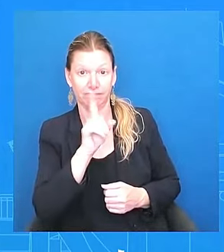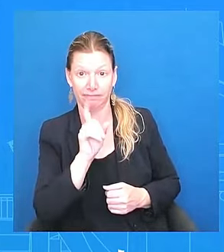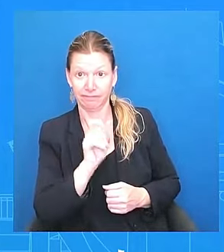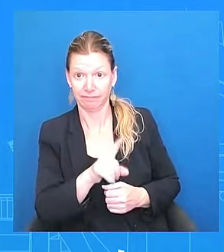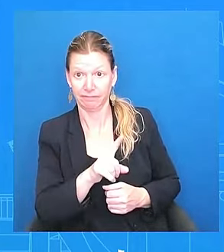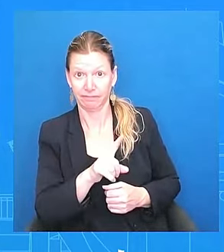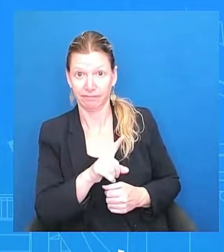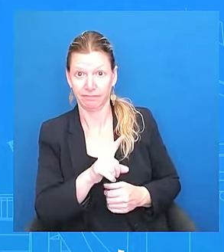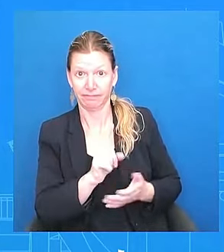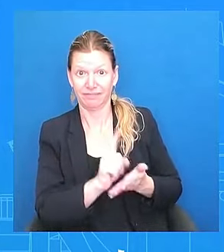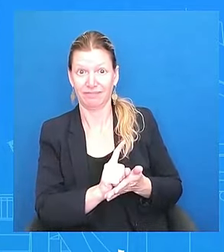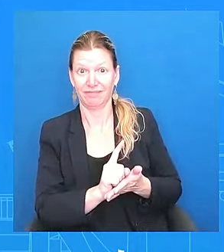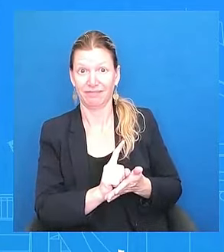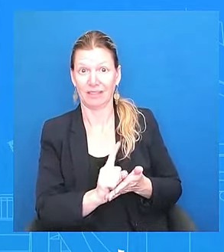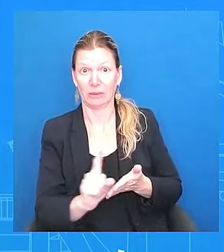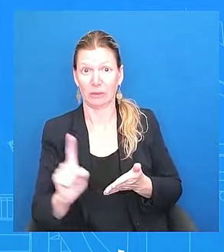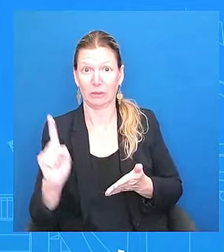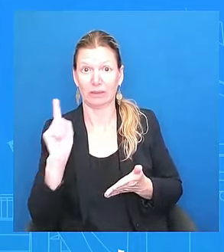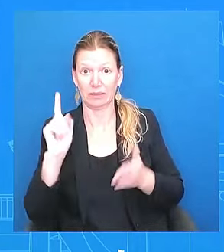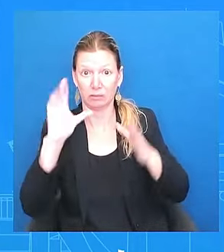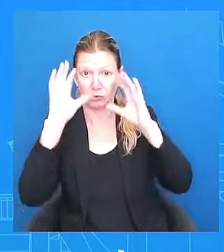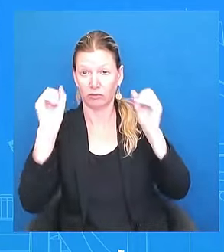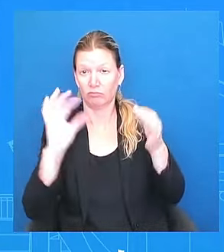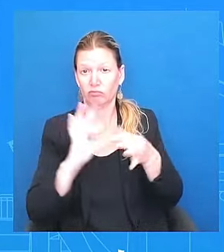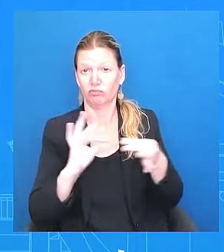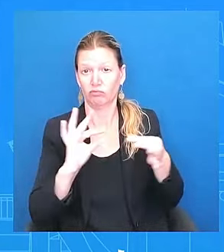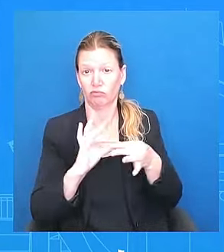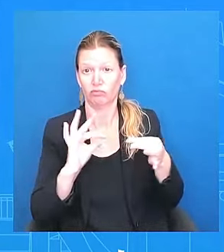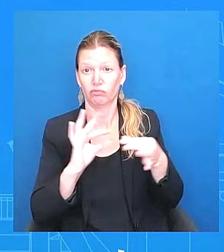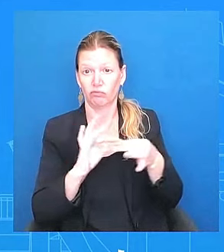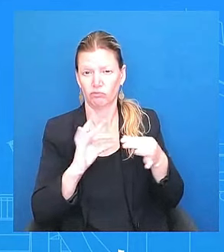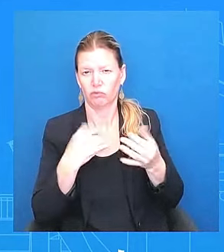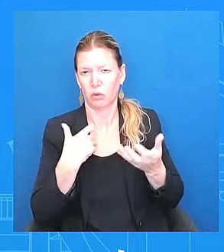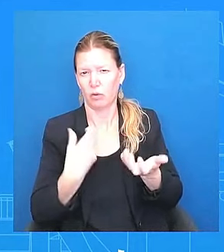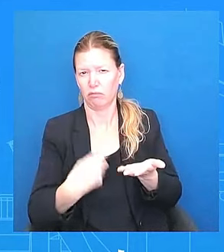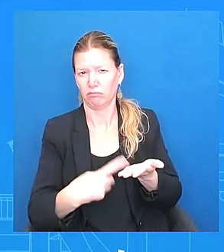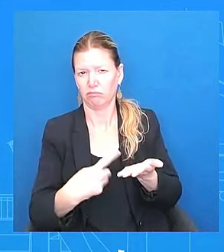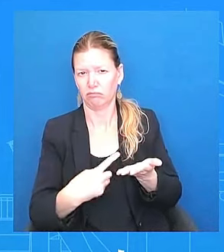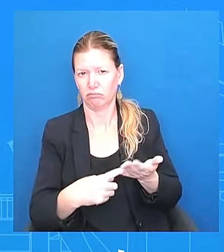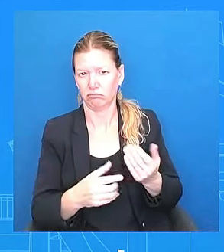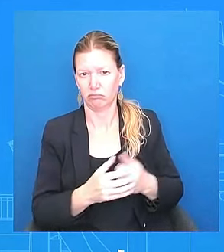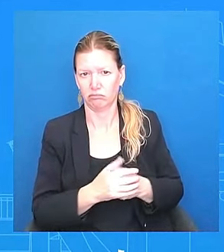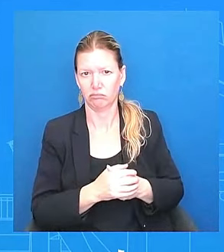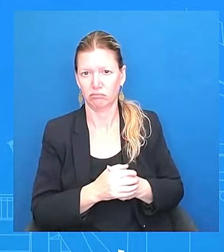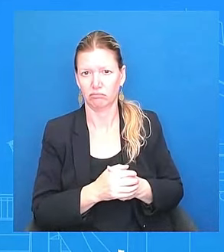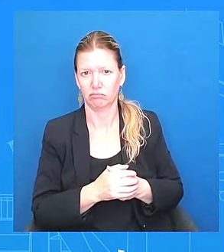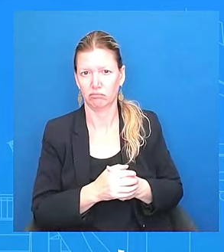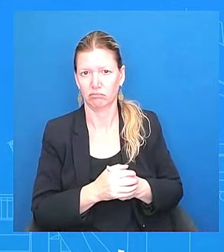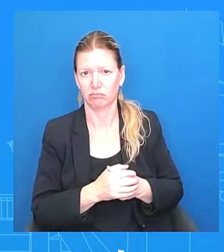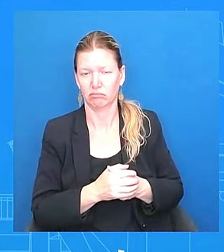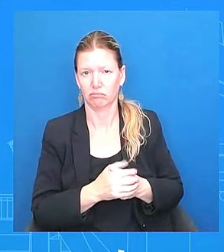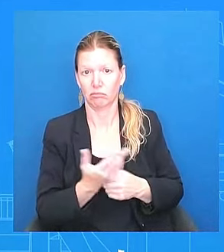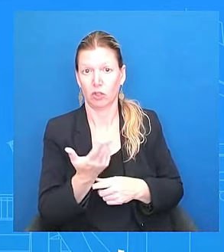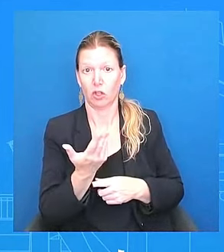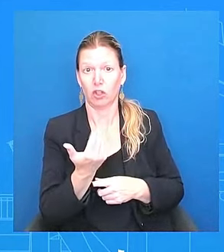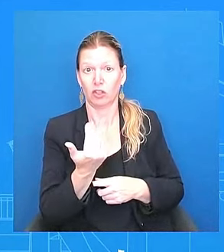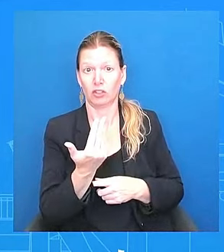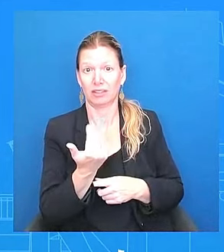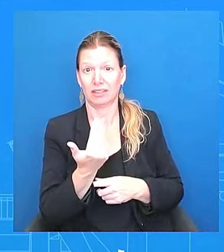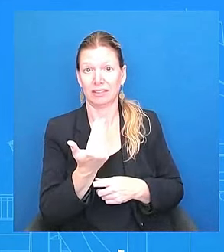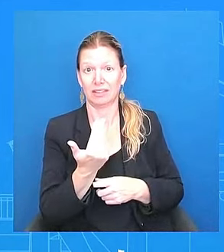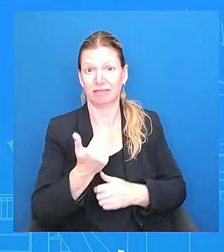Last week? Yes. Okay. Obviously, 13 U.S. service members died at Abbey Gate during the Afghanistan withdrawal.